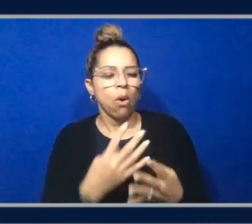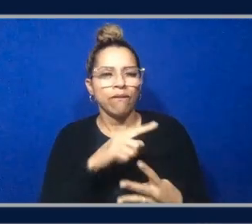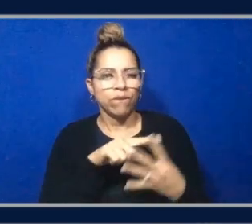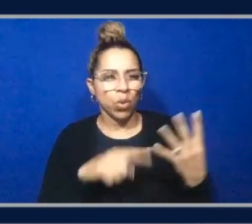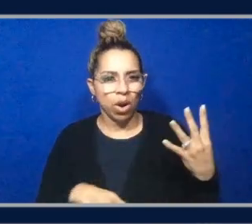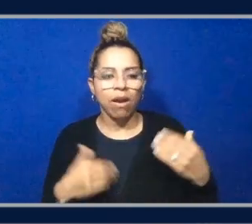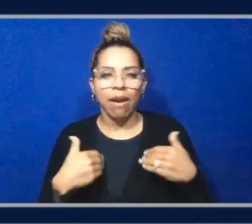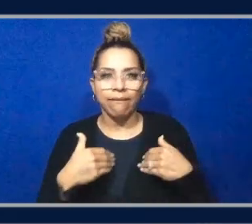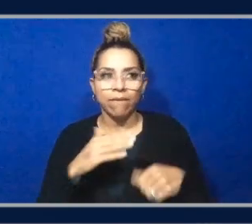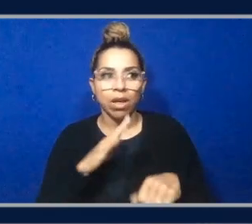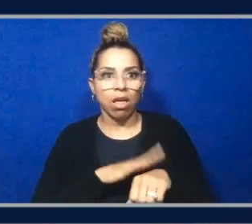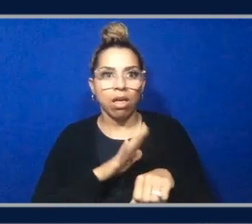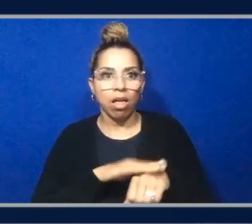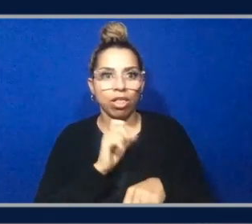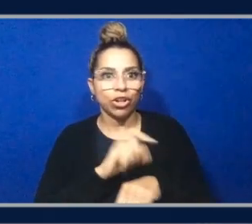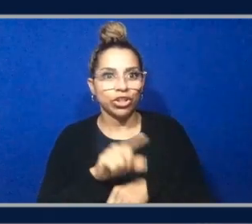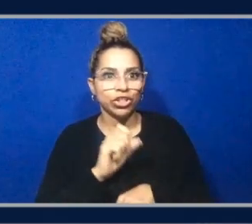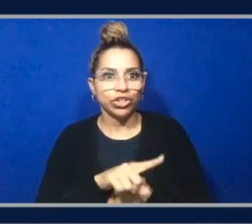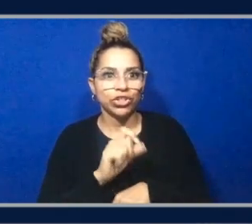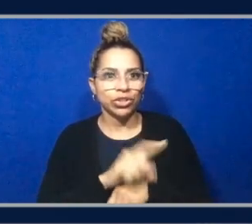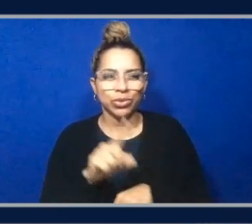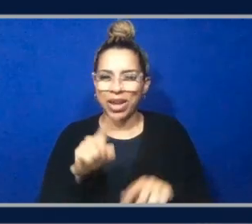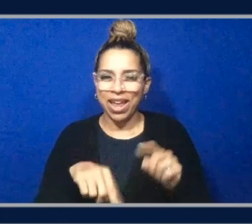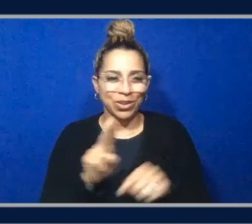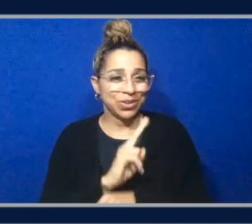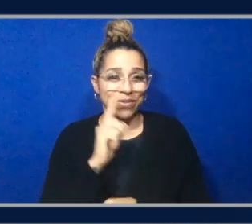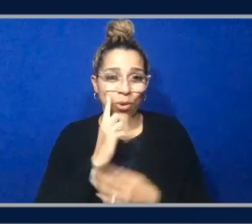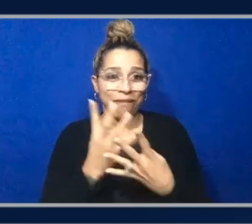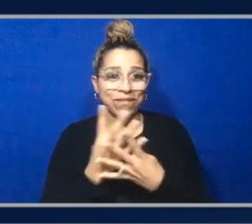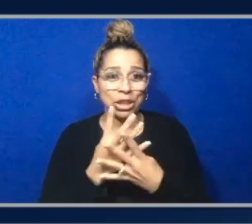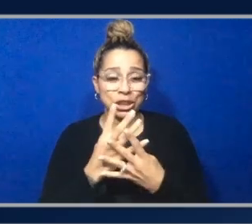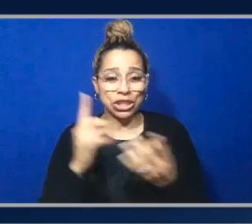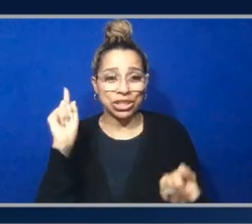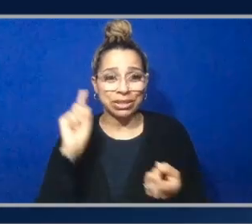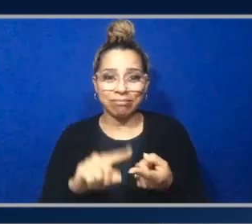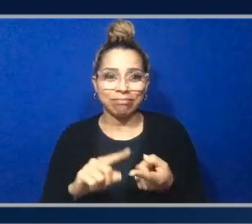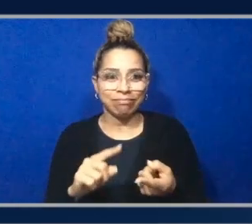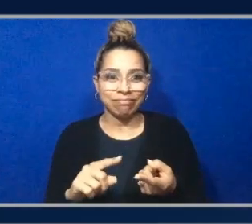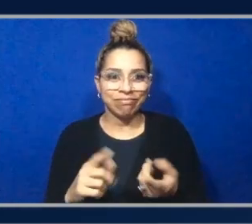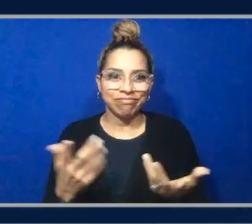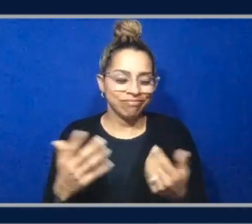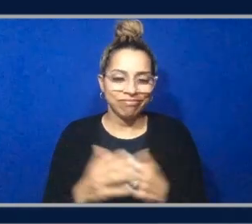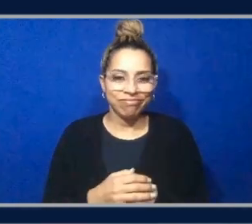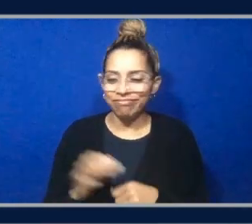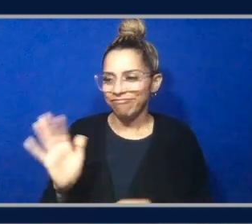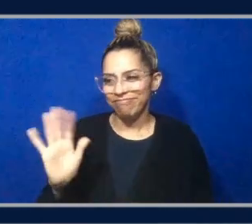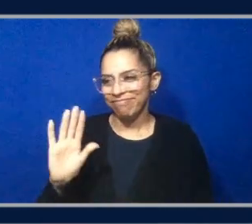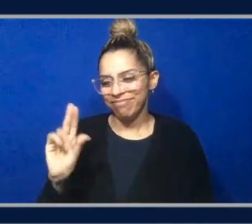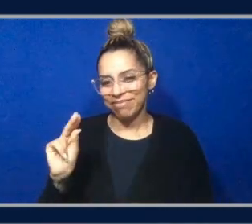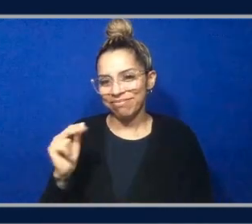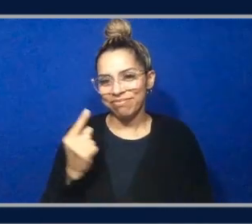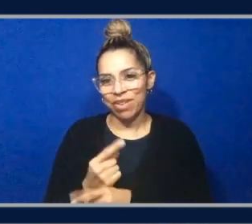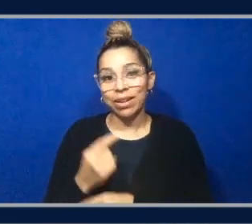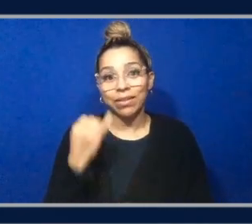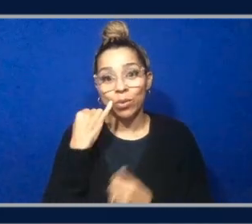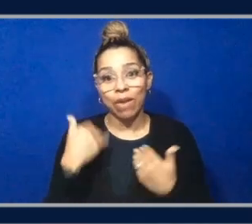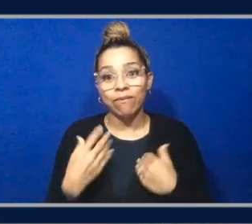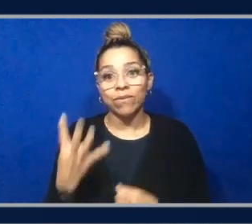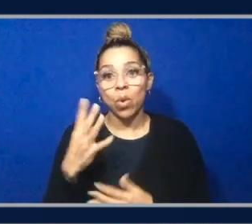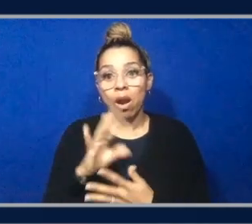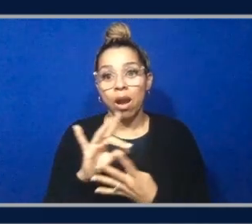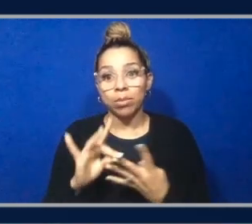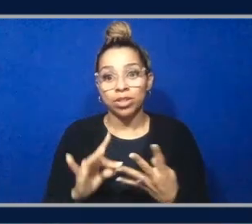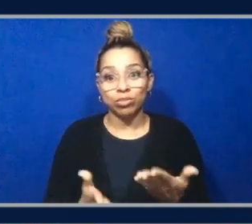a filtering factor. No, no, no, no, no. Okay. Okay. So now that we have four options presented that SageMaker clarify can